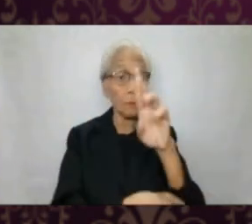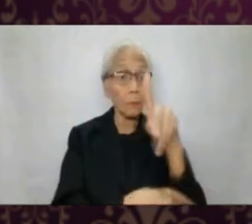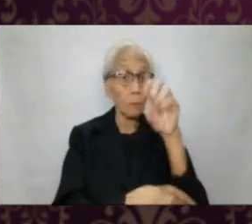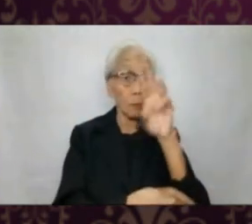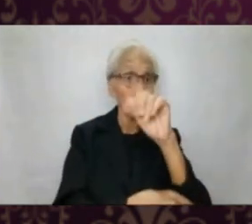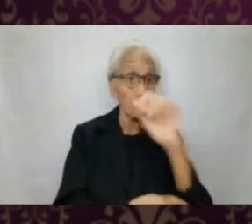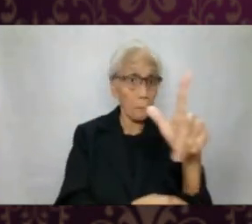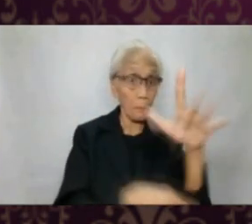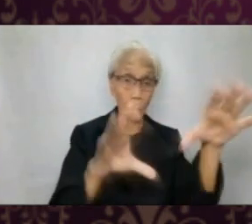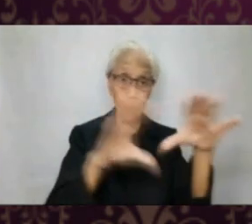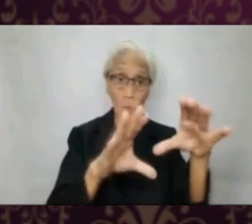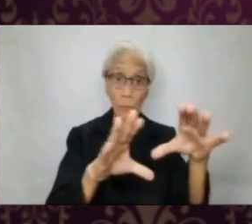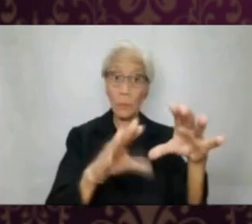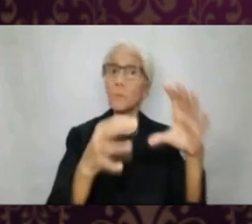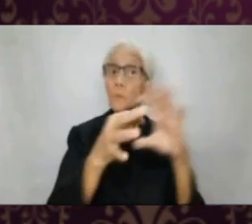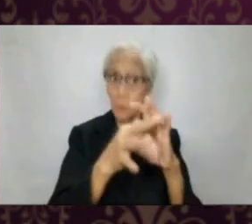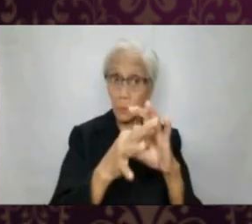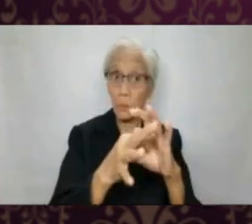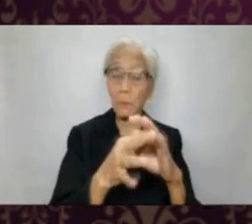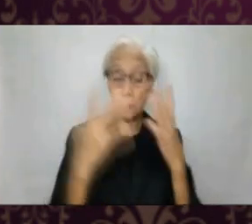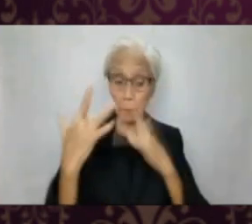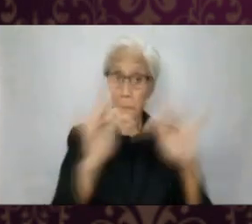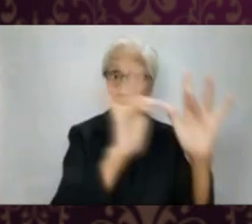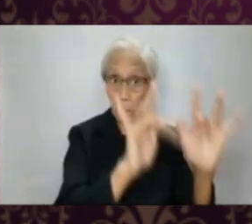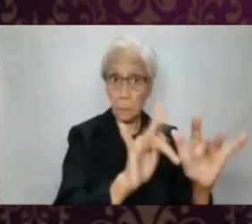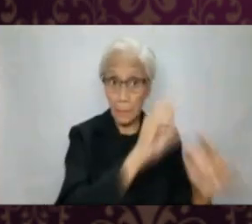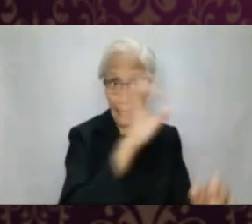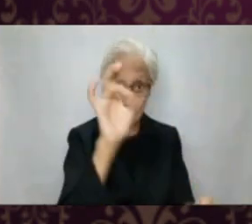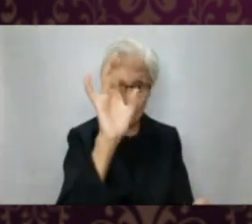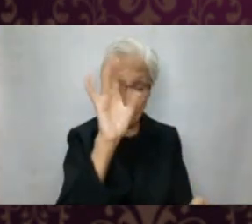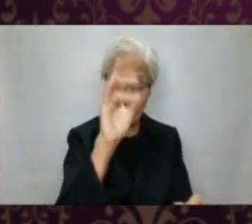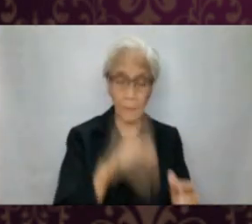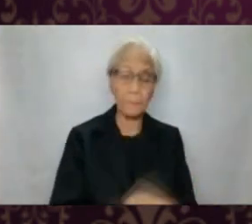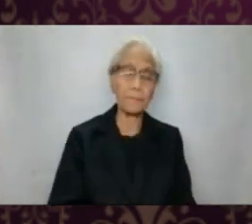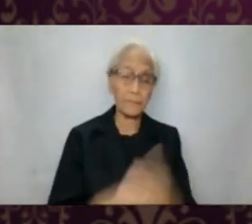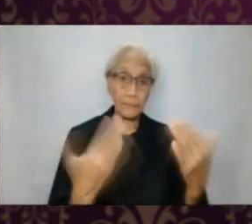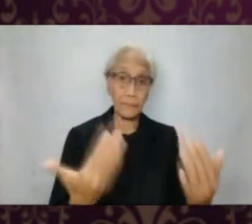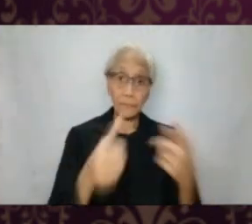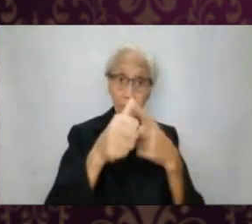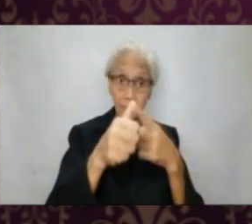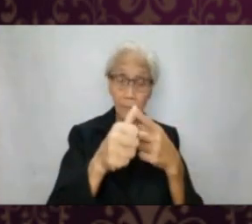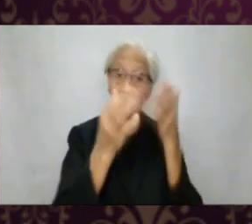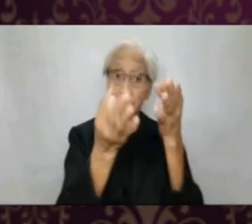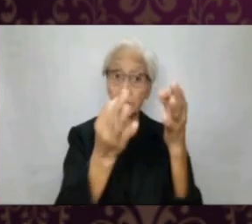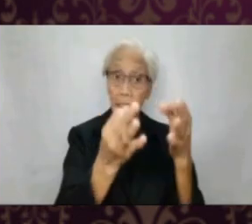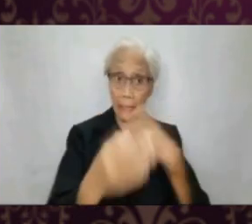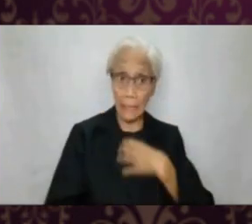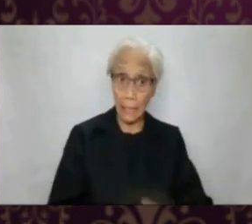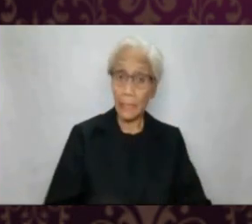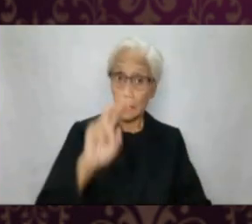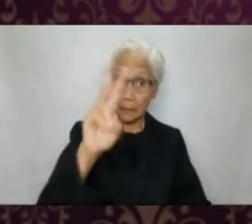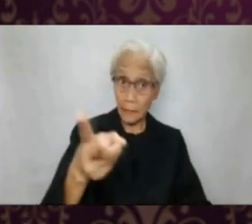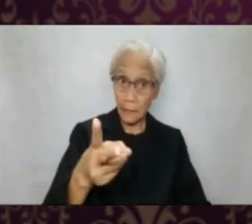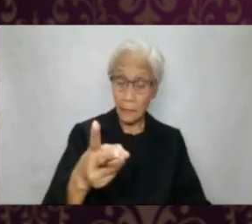We have the so-called corporal works of mercy. What are these seven corporal works